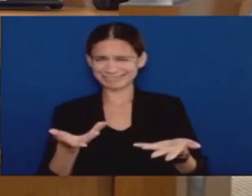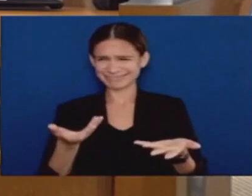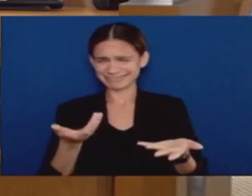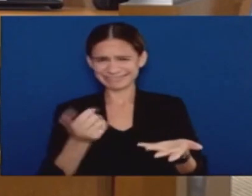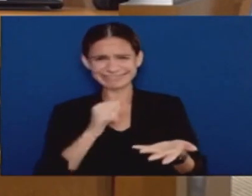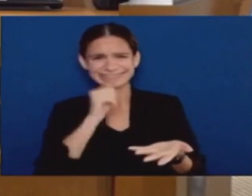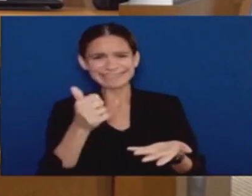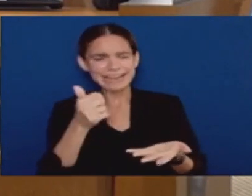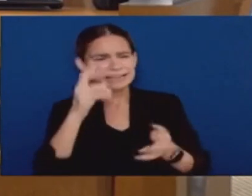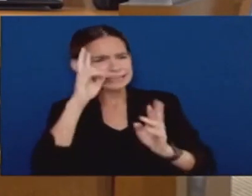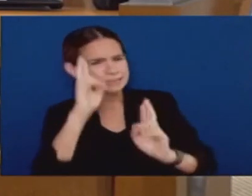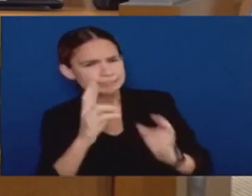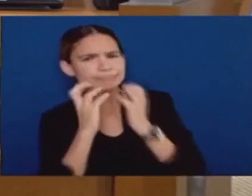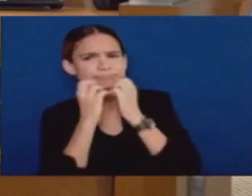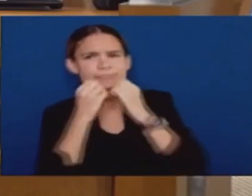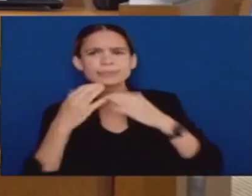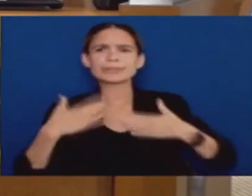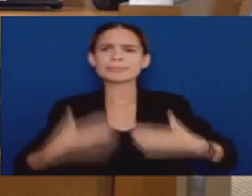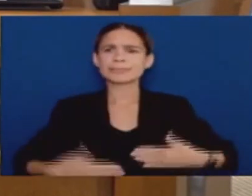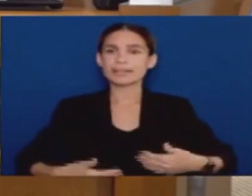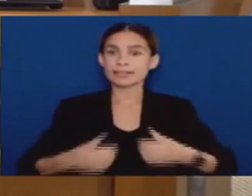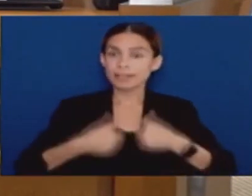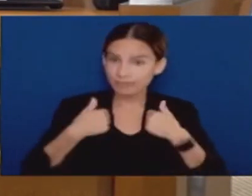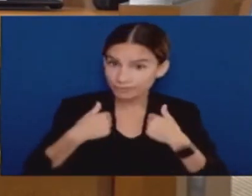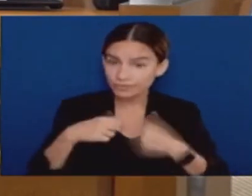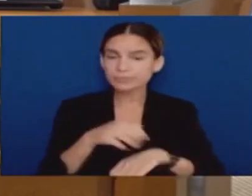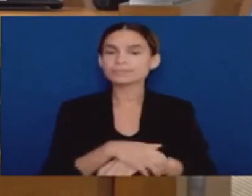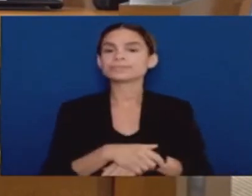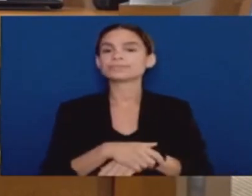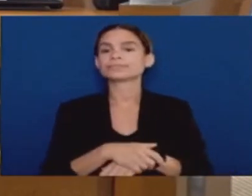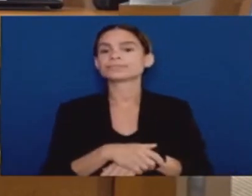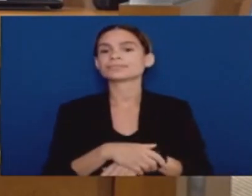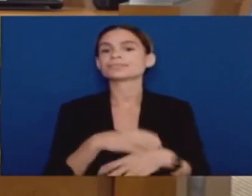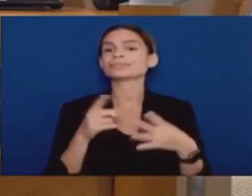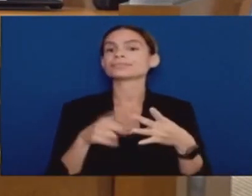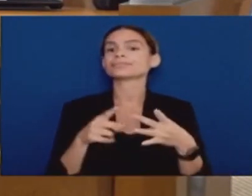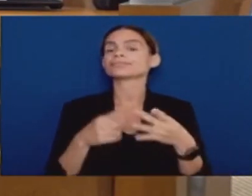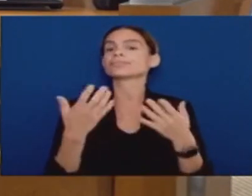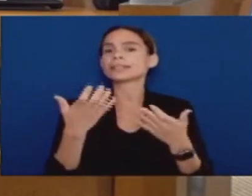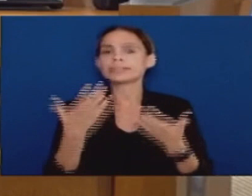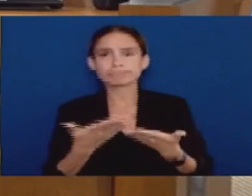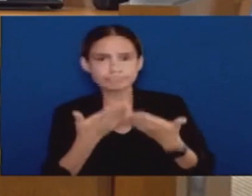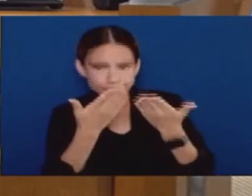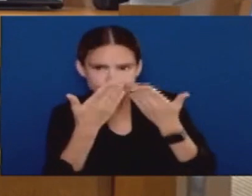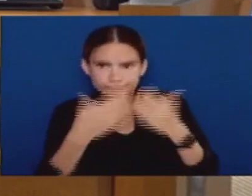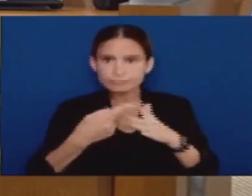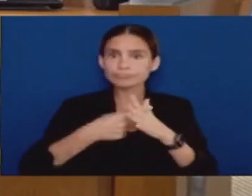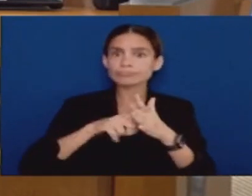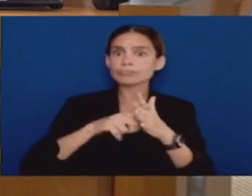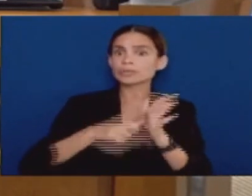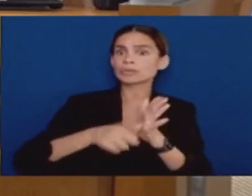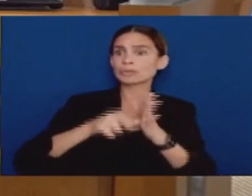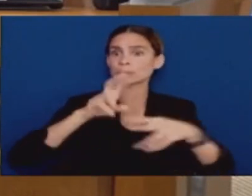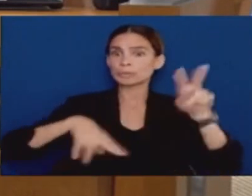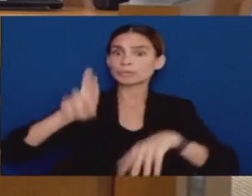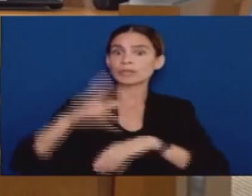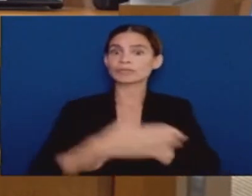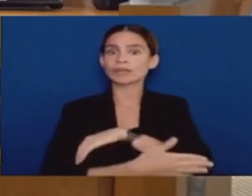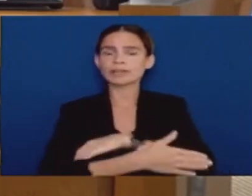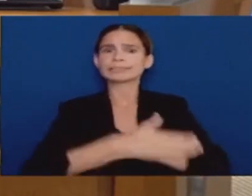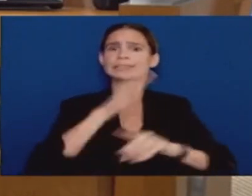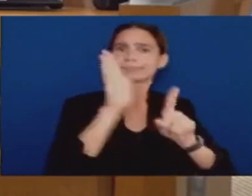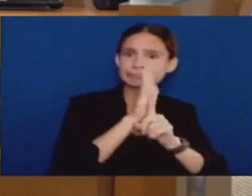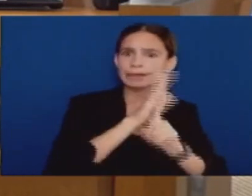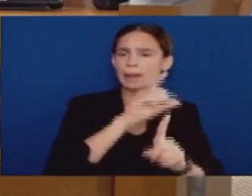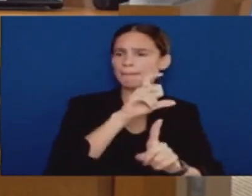initiate a review of Riverside County's policing policies. This review, if approved, will be conducted by the Riverside